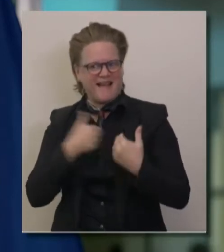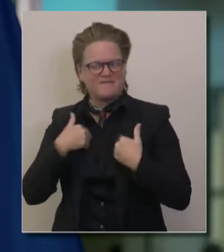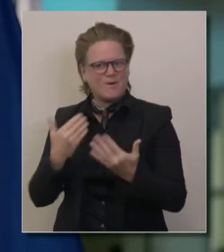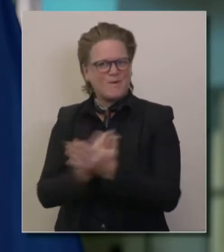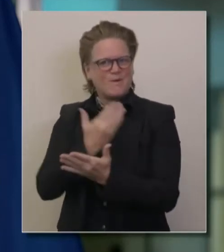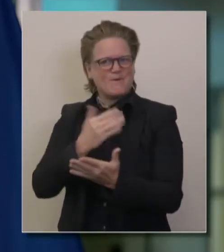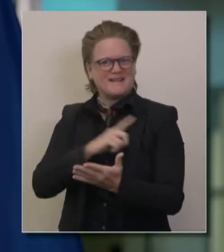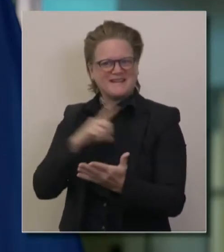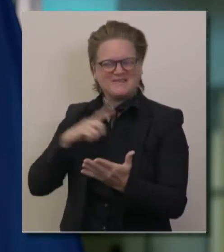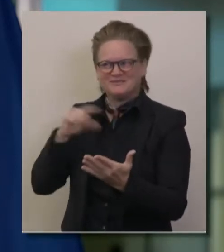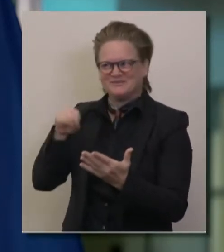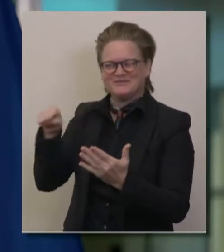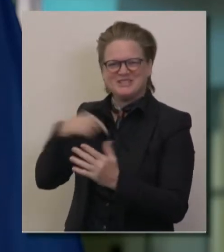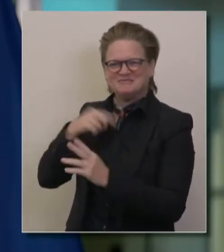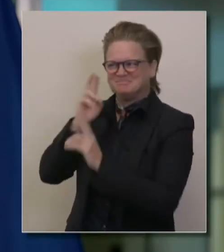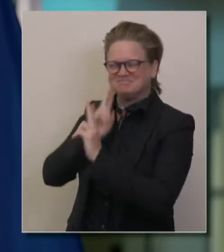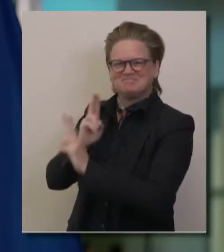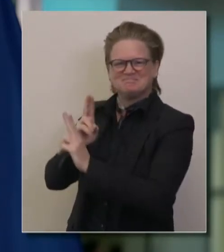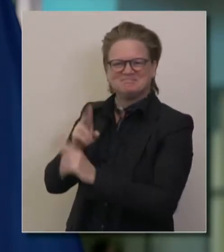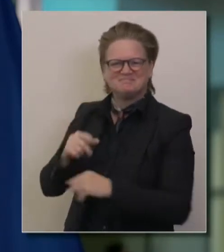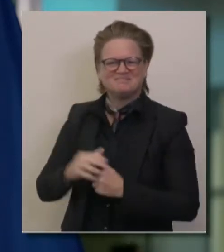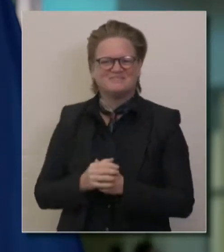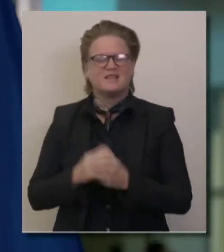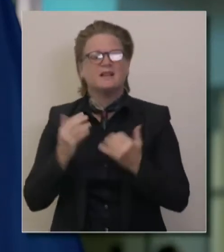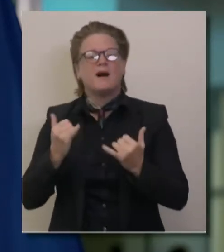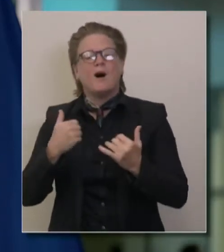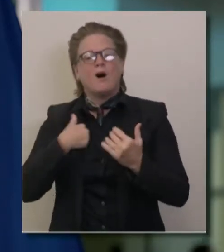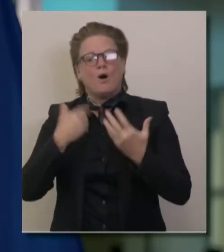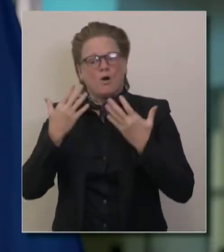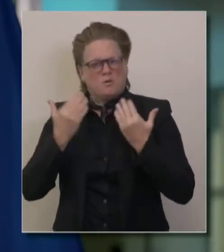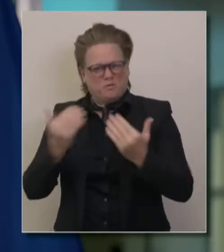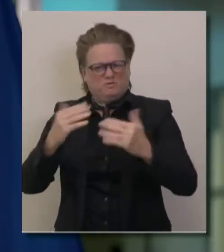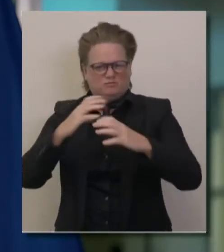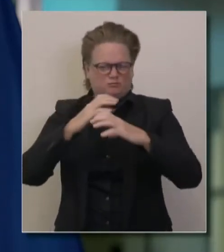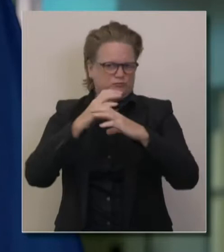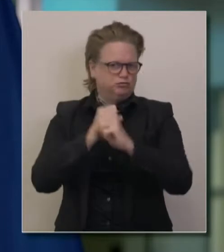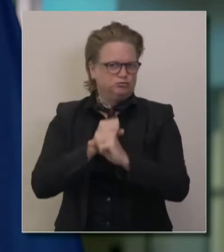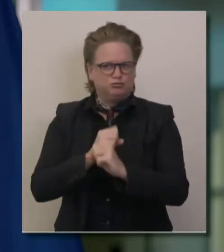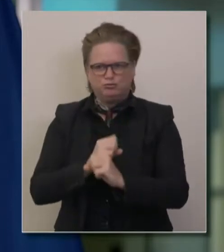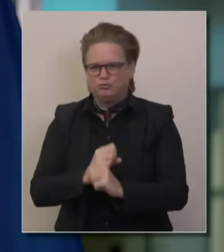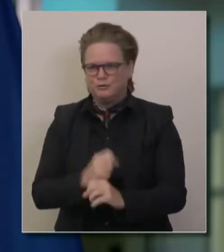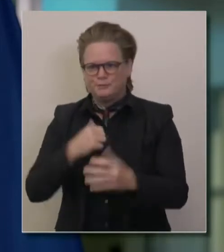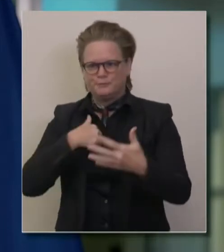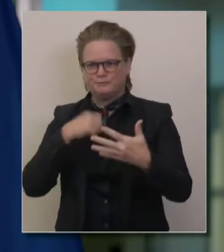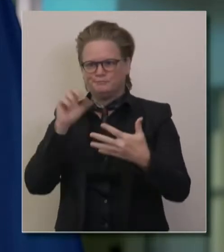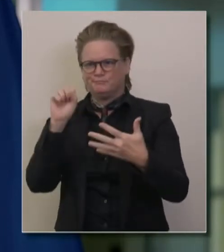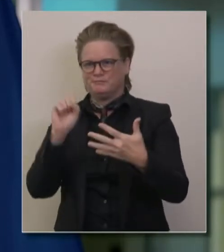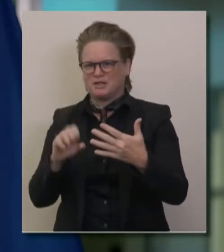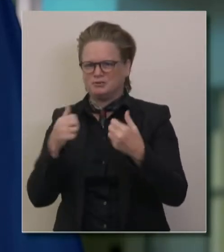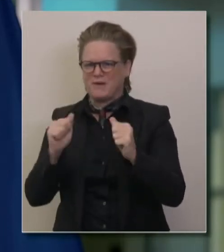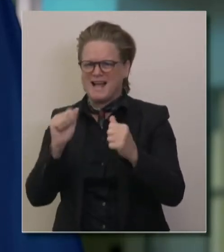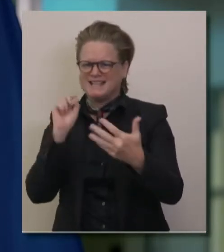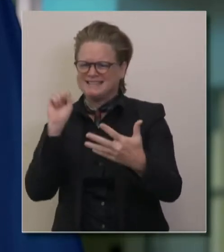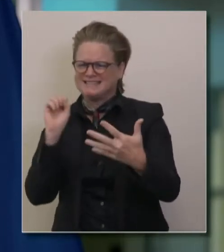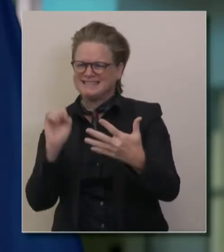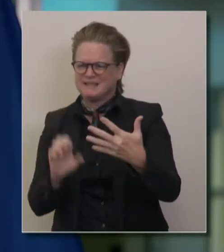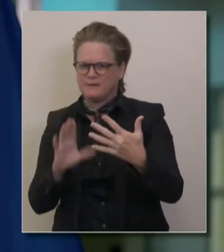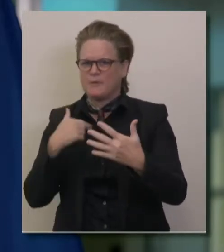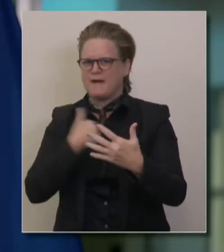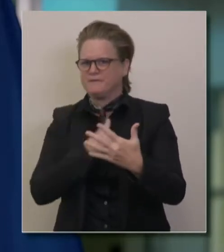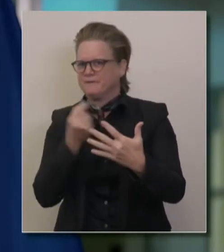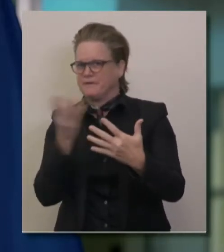California legislature. So I'll just jump right in, try to be as brief as possible, get to a number of the issues of the day,